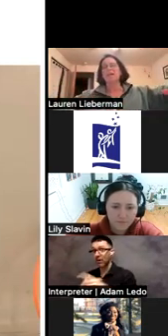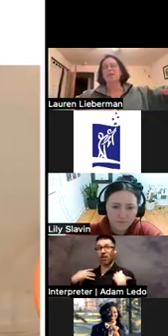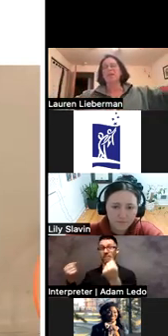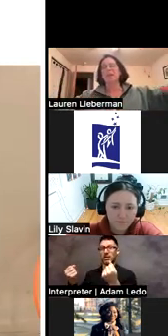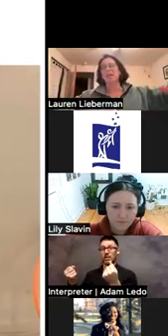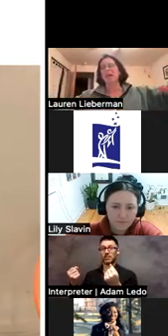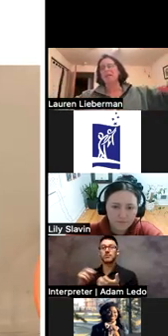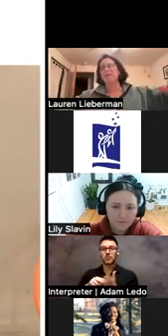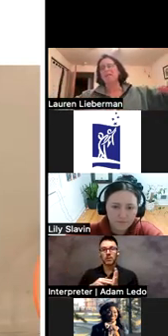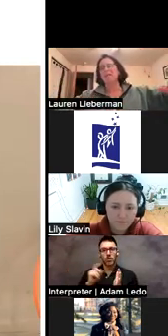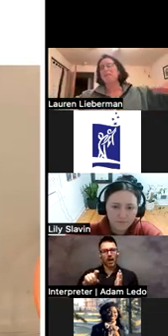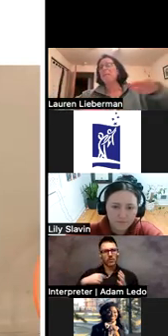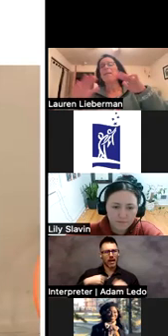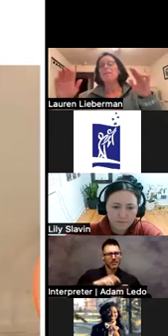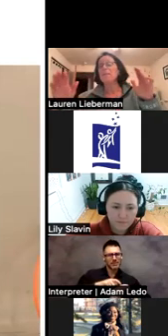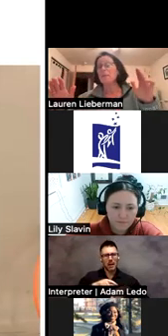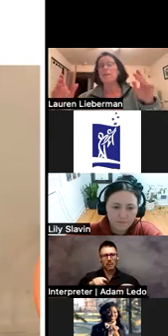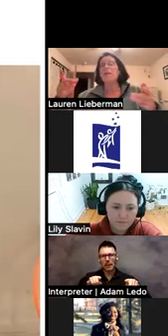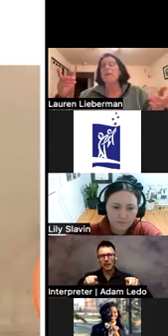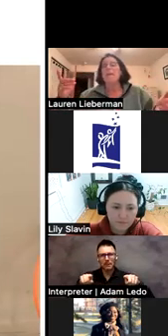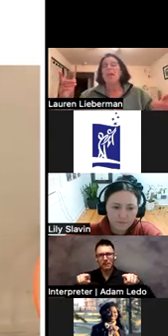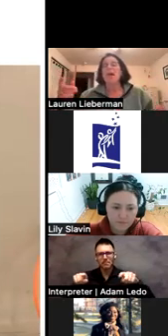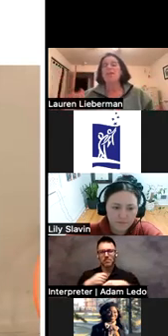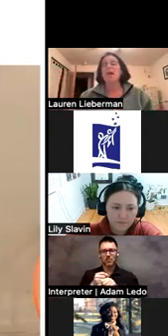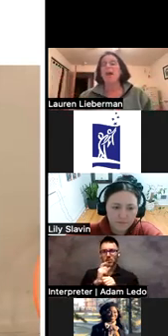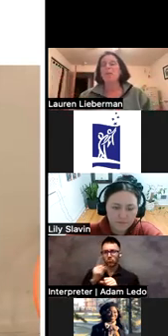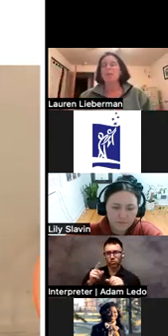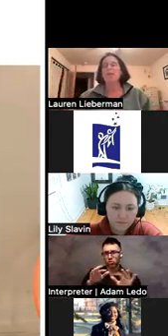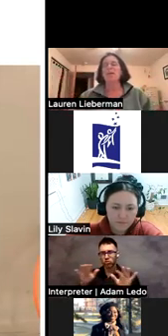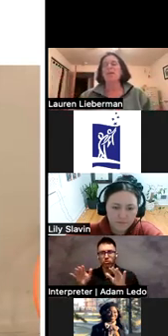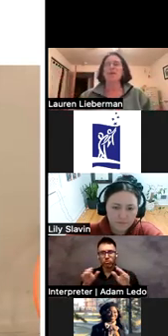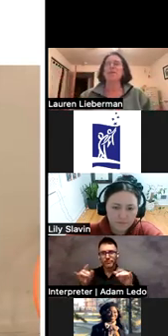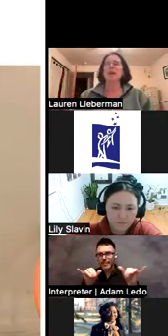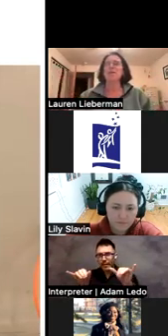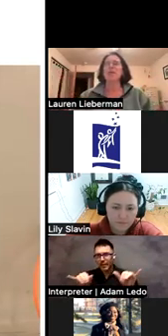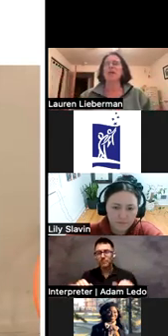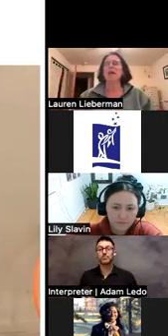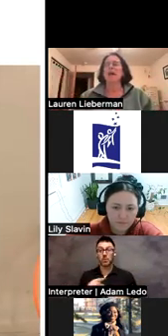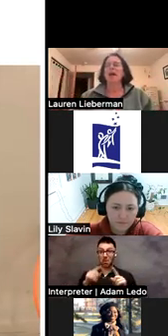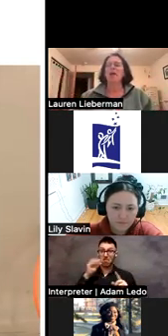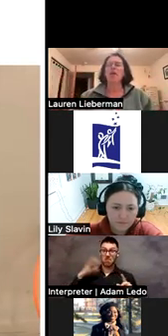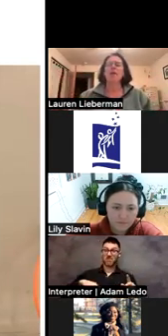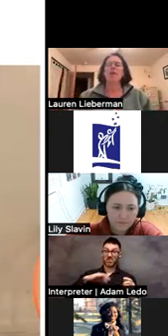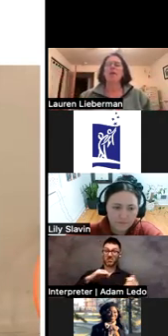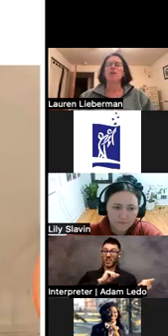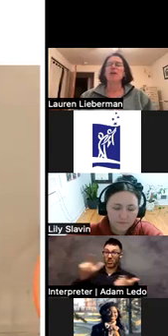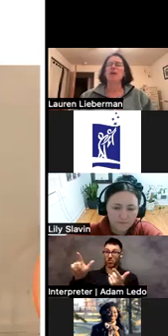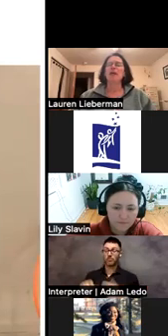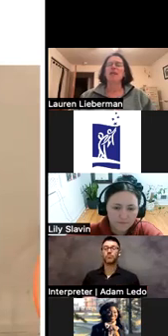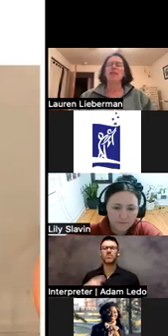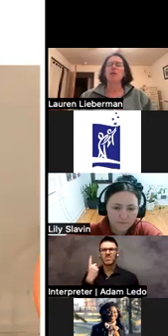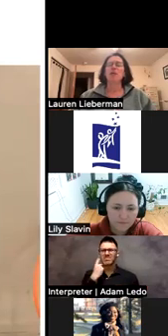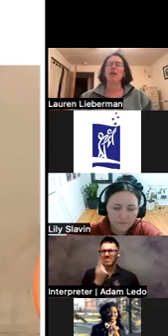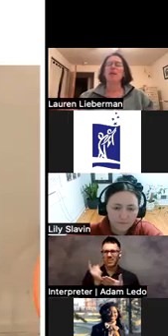in the self-contained class. But it benefits everyone. And I was just at a conference last week, and one of the guys was